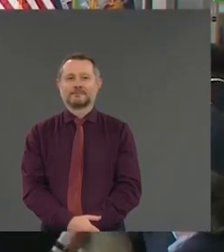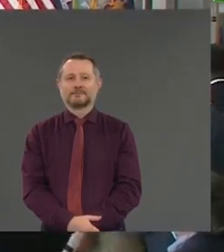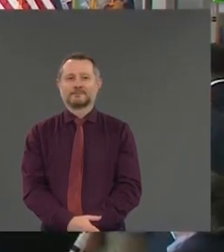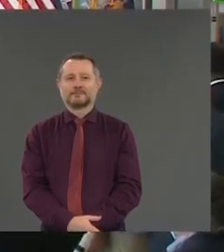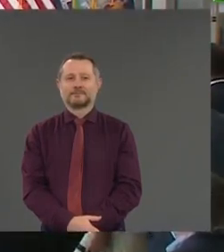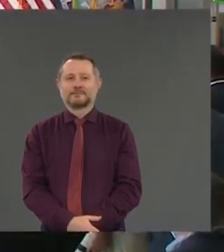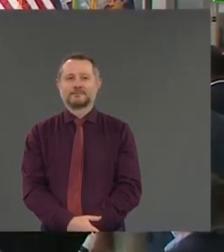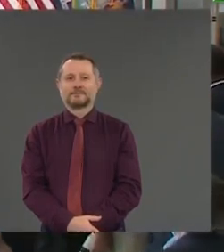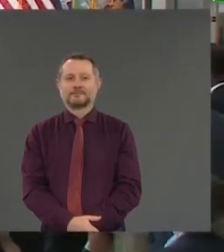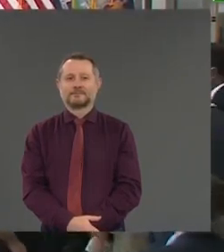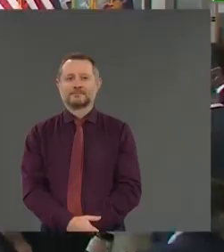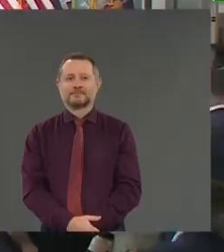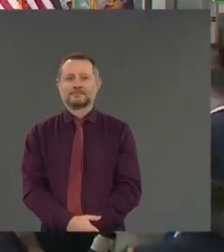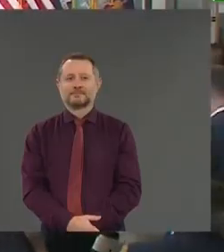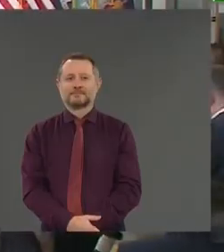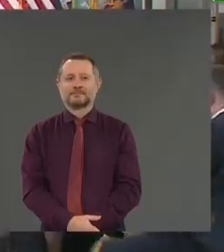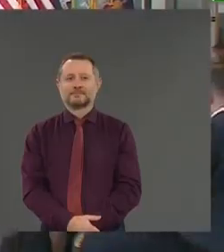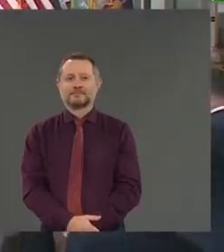two, three. One,